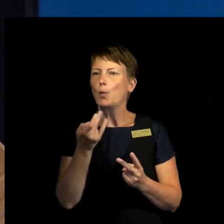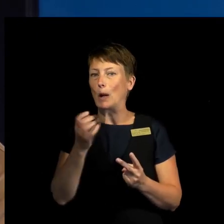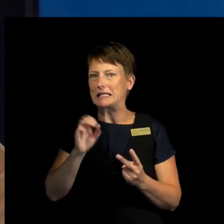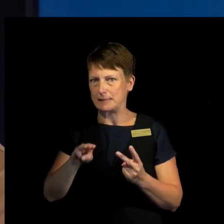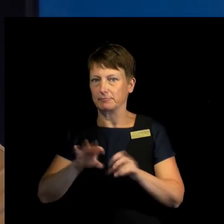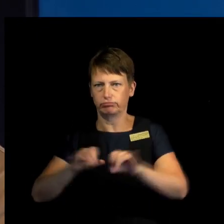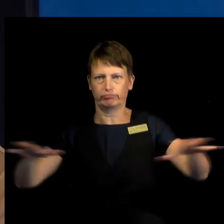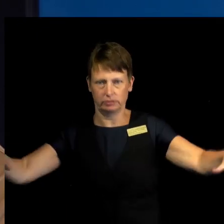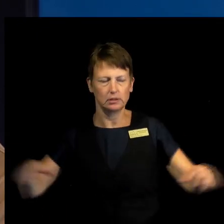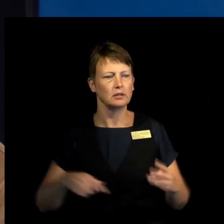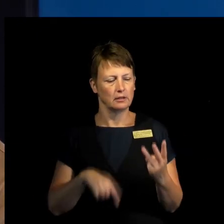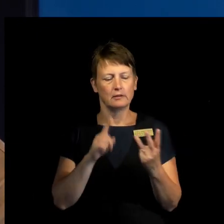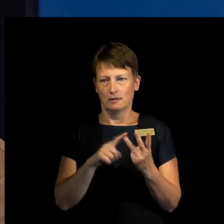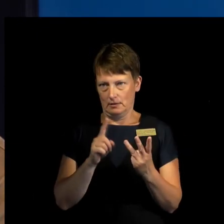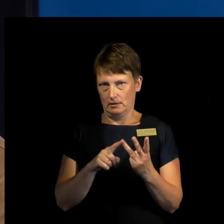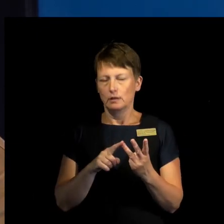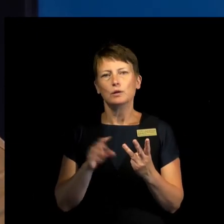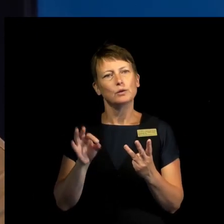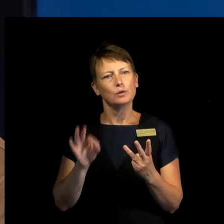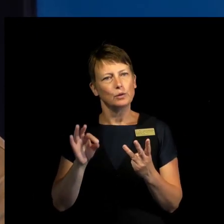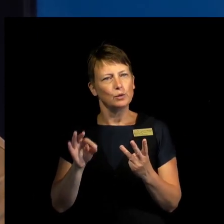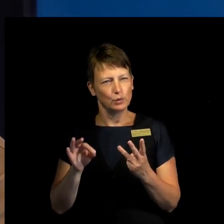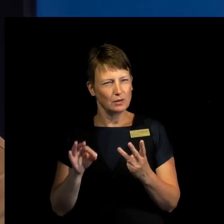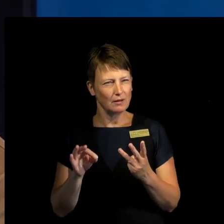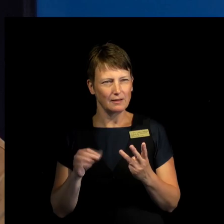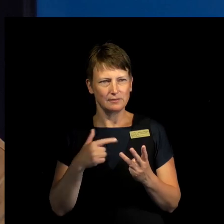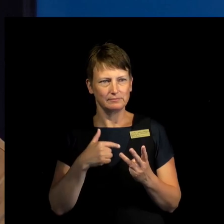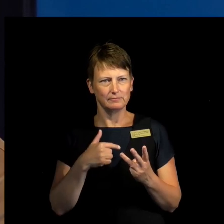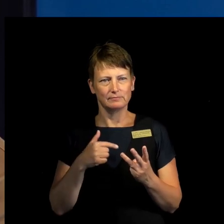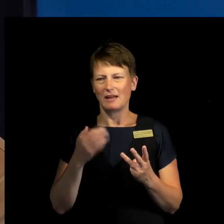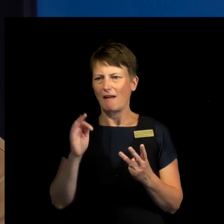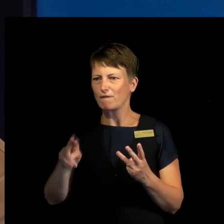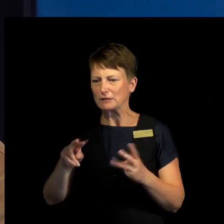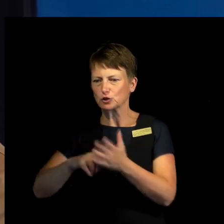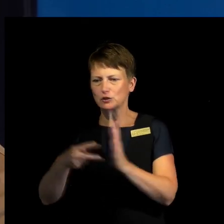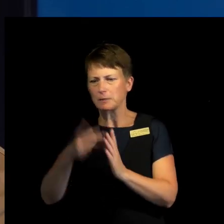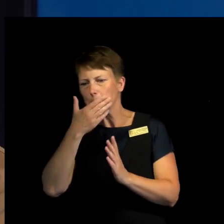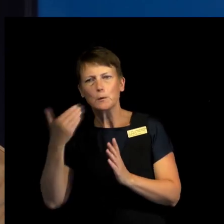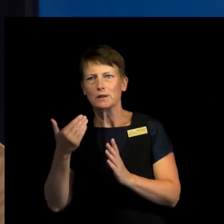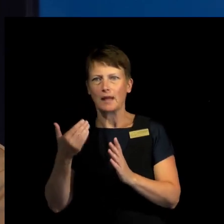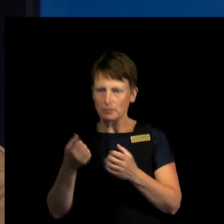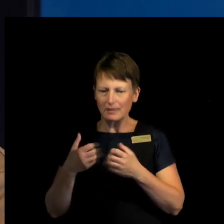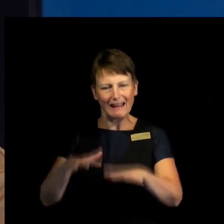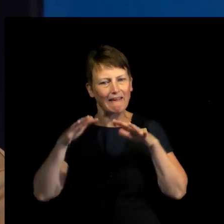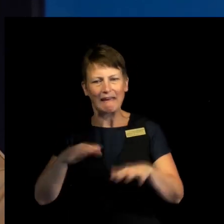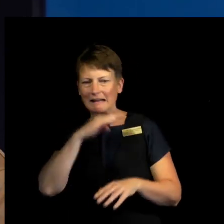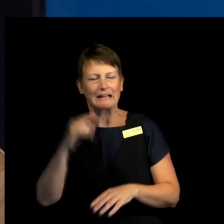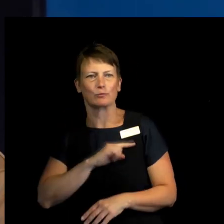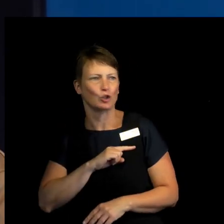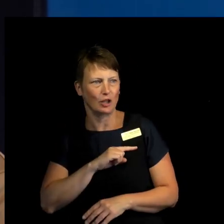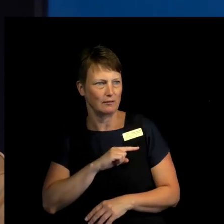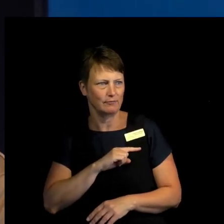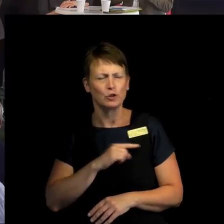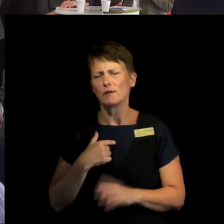And the third is the response, the inadequate response from the UN system itself. So let me explain a little bit what I mean.